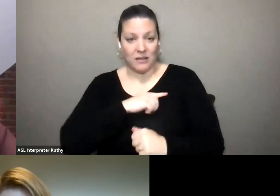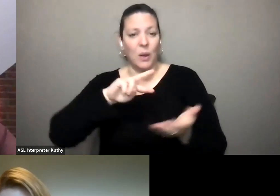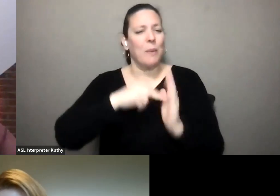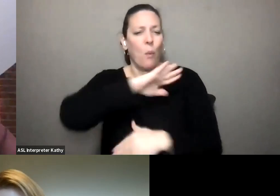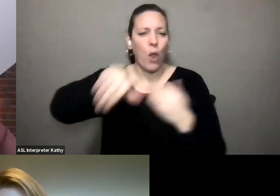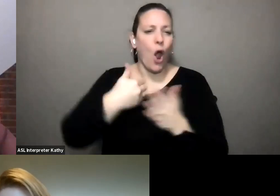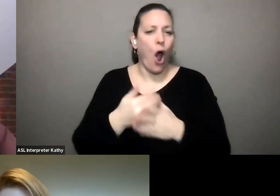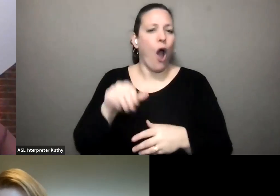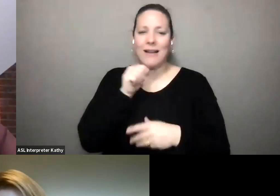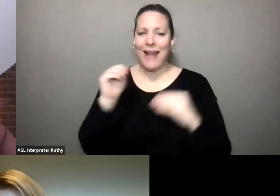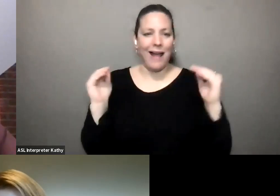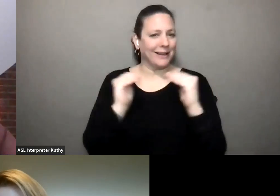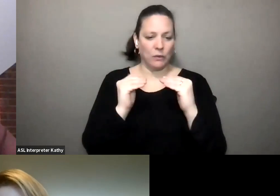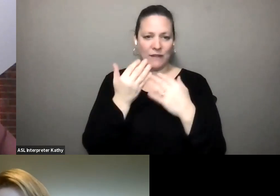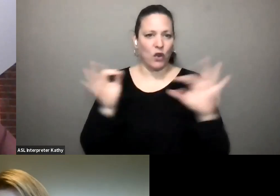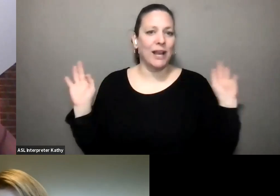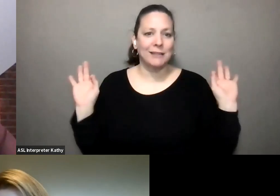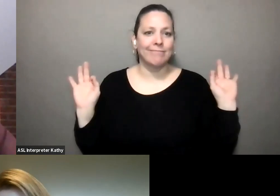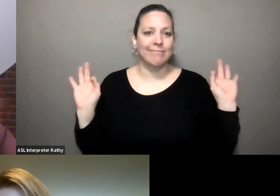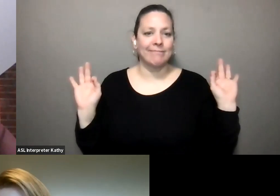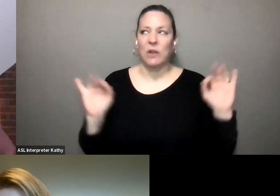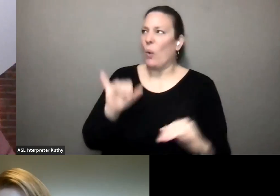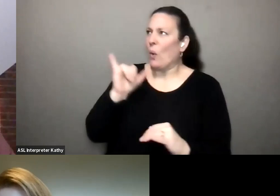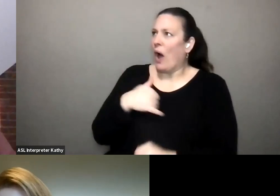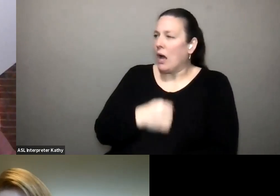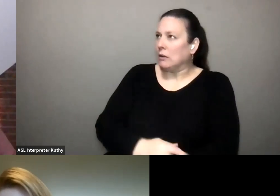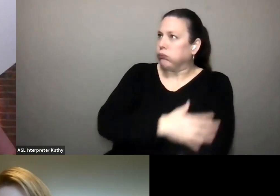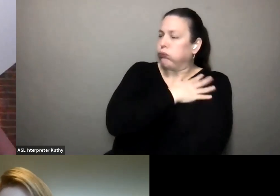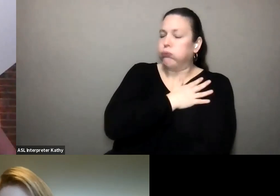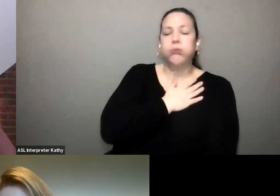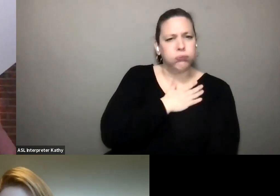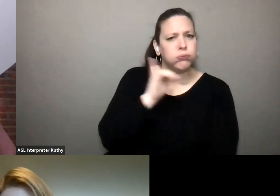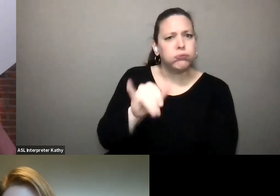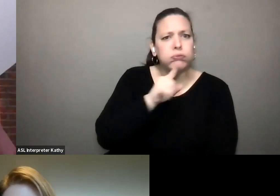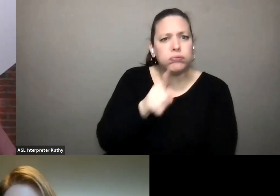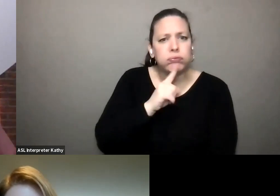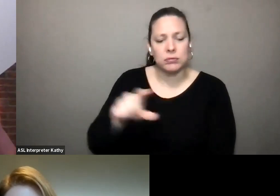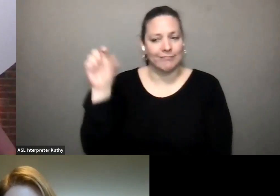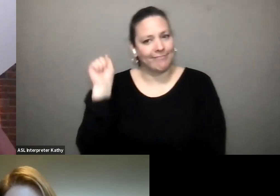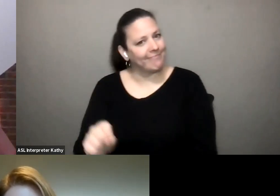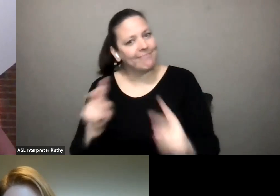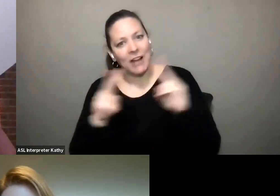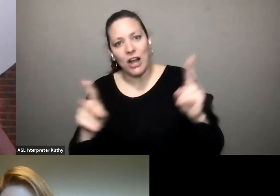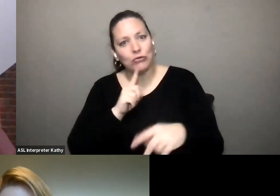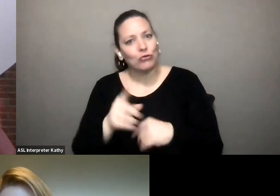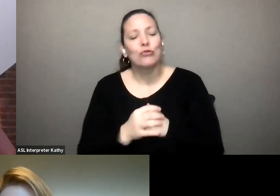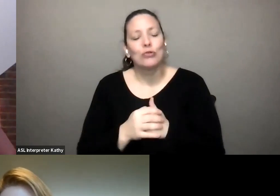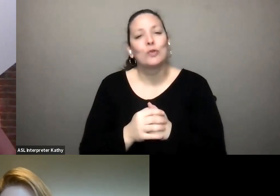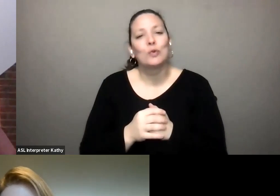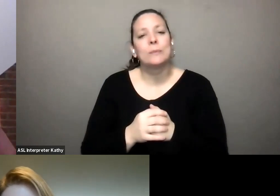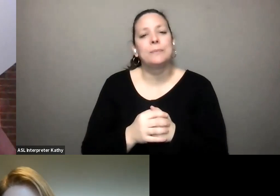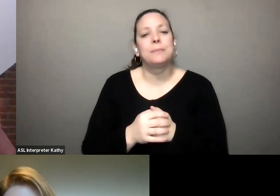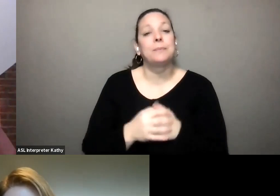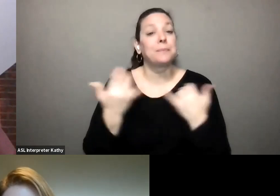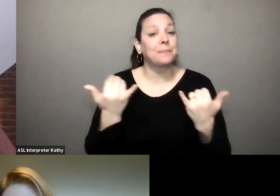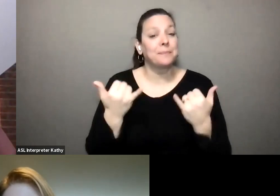that kind of gave me chills so yeah it's so true it's very true it is so getting to